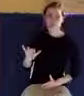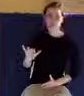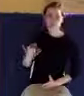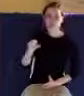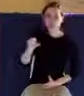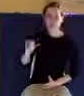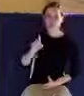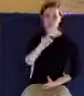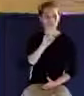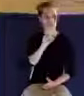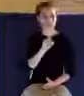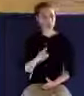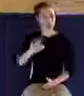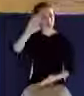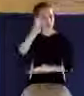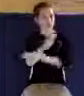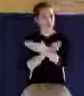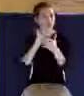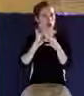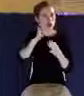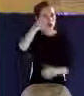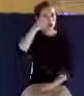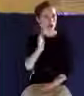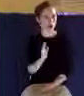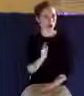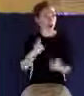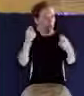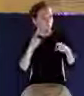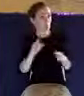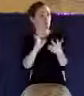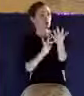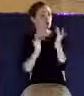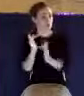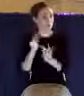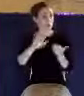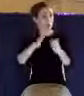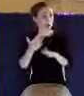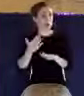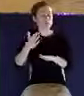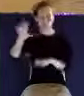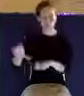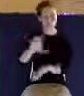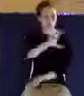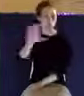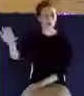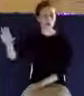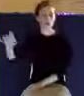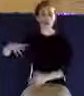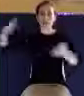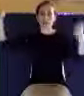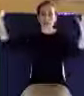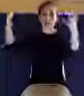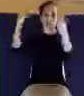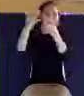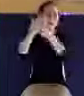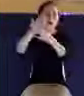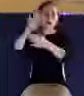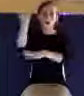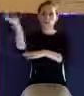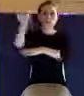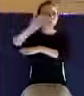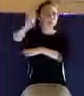the Son of God. What happened? Well, the sun was darkened at noonday. There was an earthquake. The temple veil rent and twain from top to bottom.